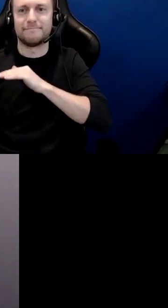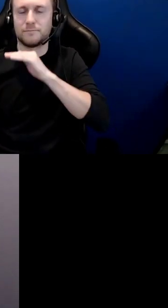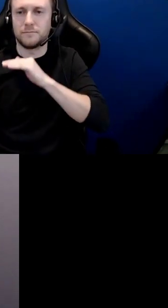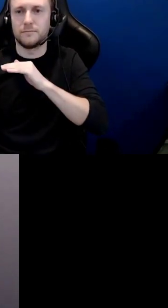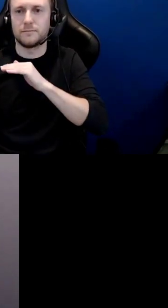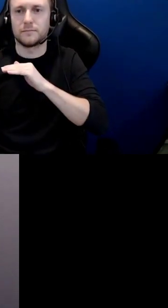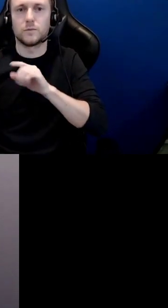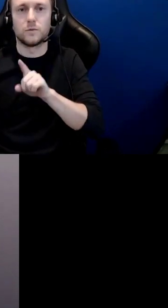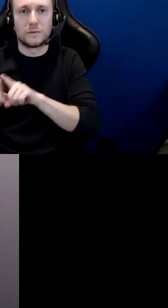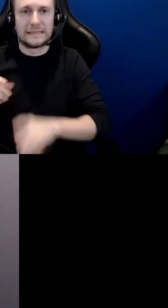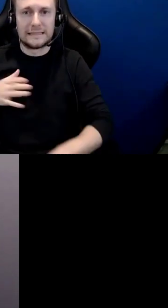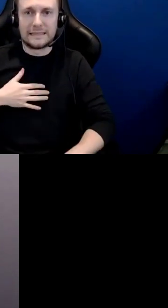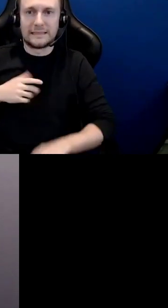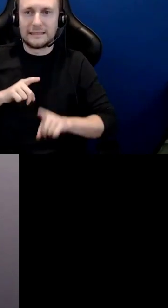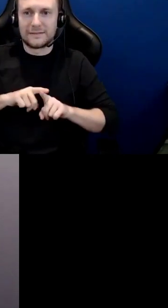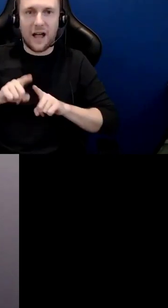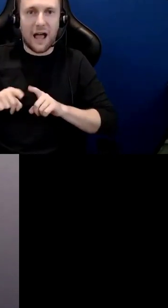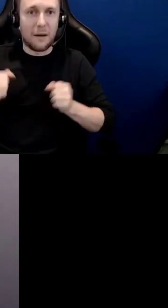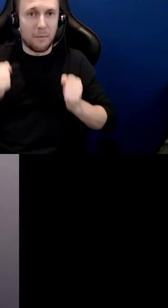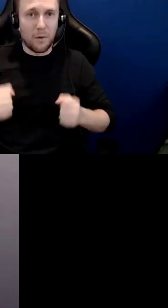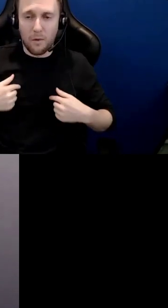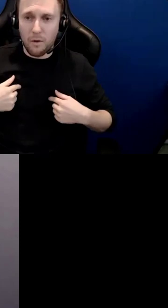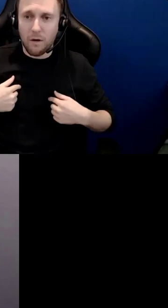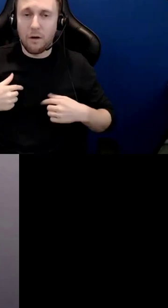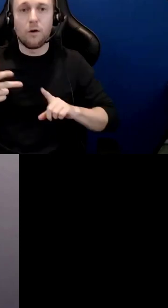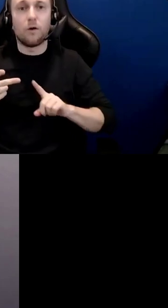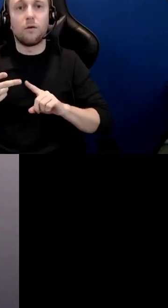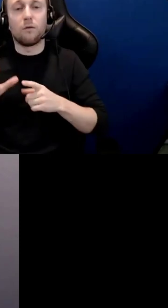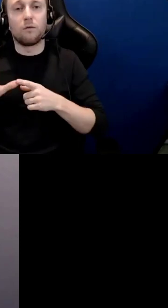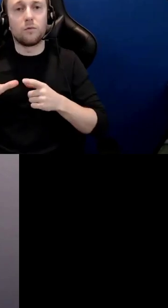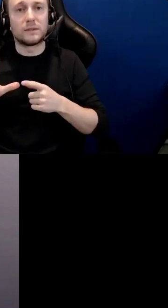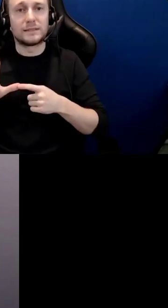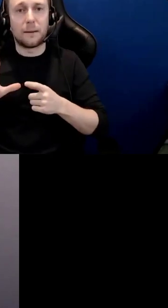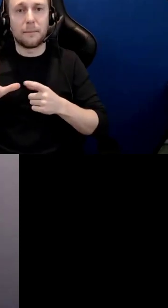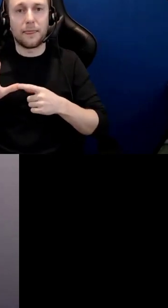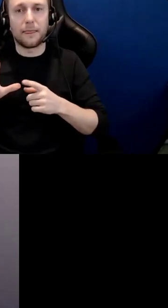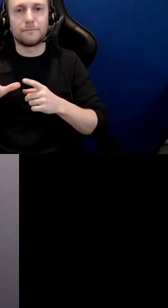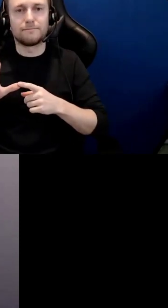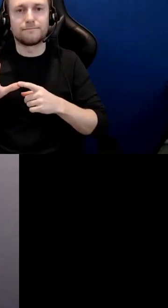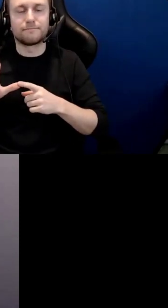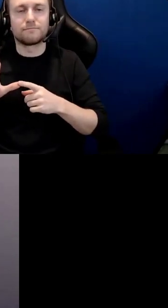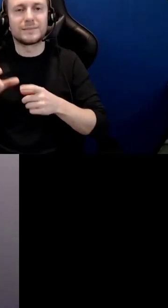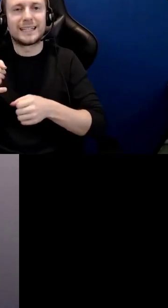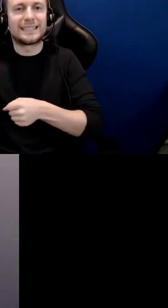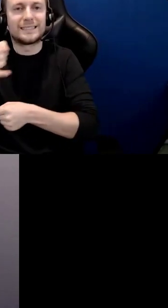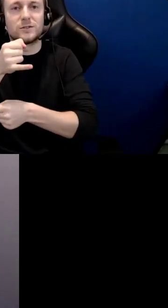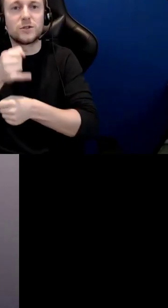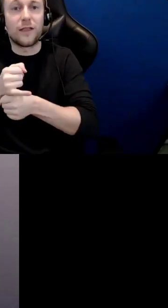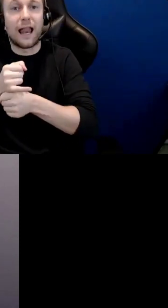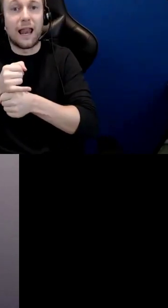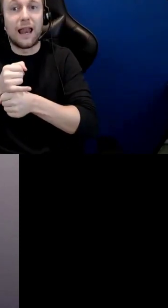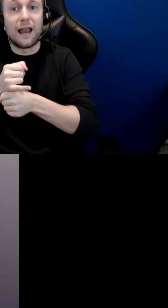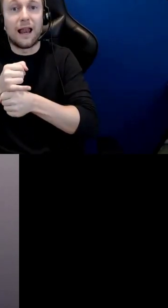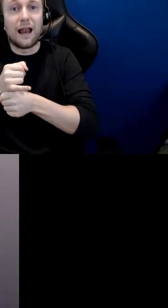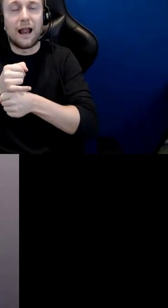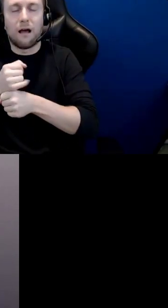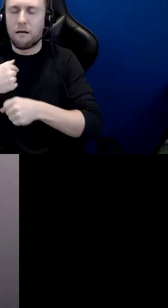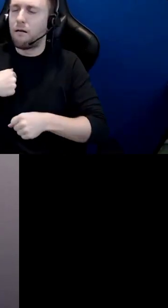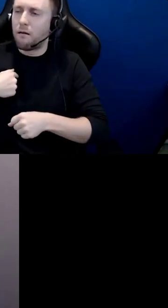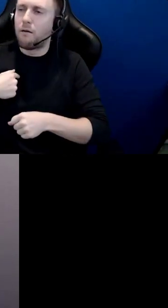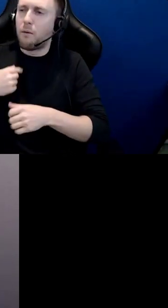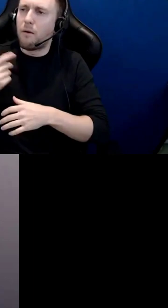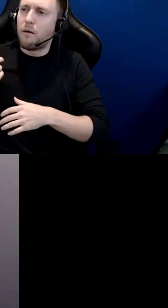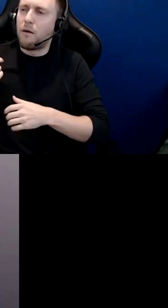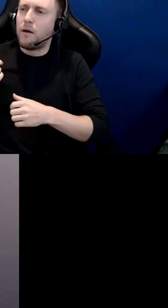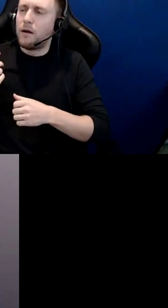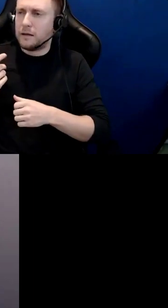institutionally i already have action steps in mind for how i'm going to better understand and interrupt what's happening in the culture policies of